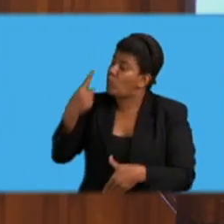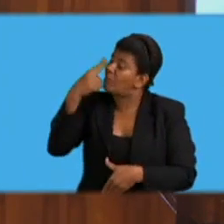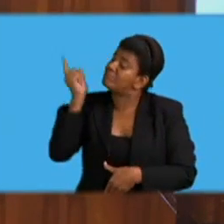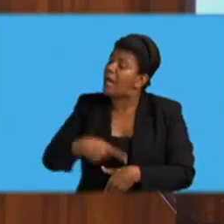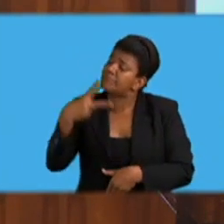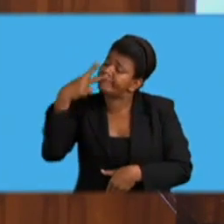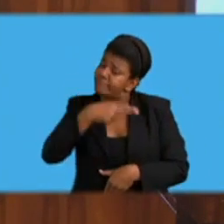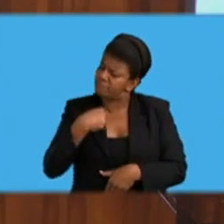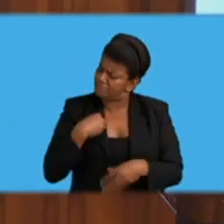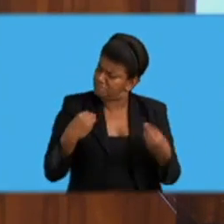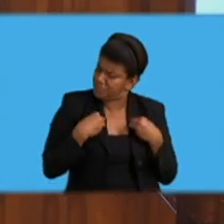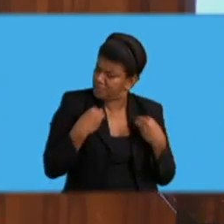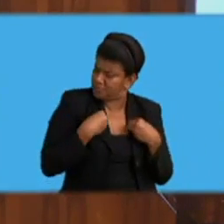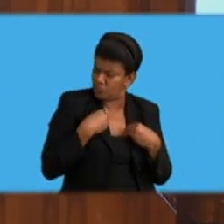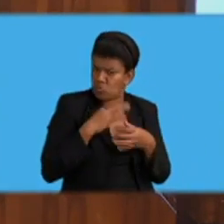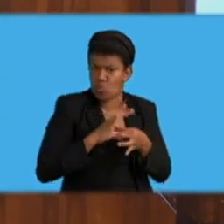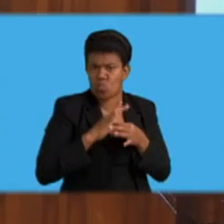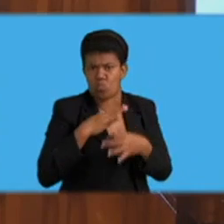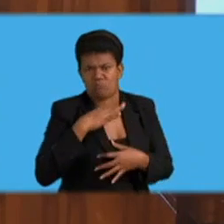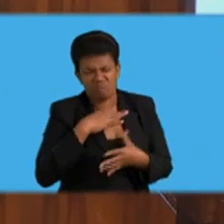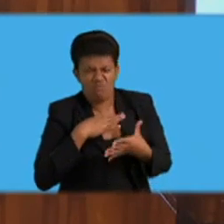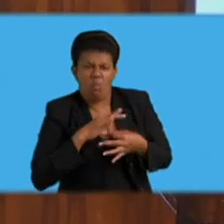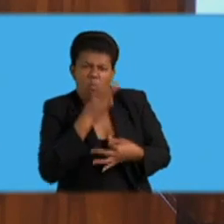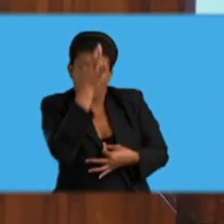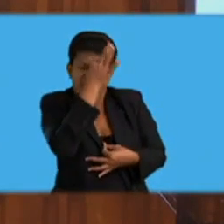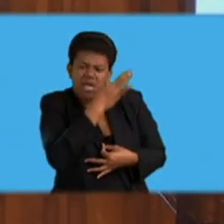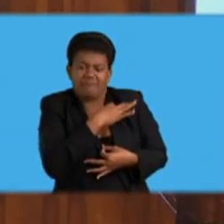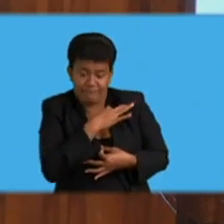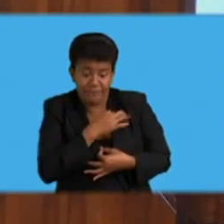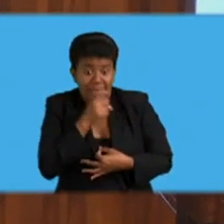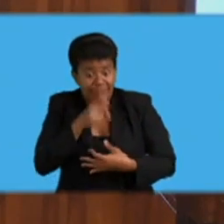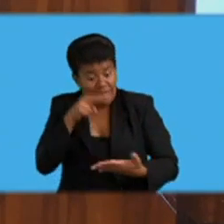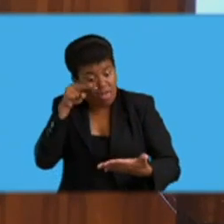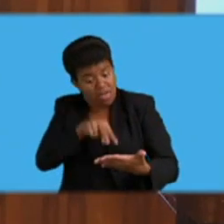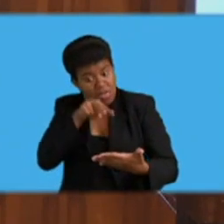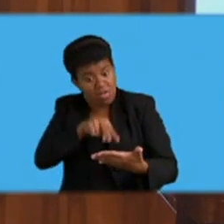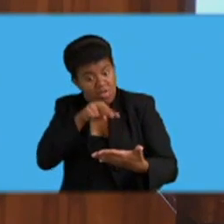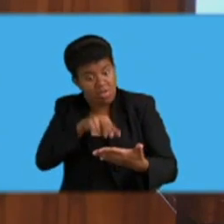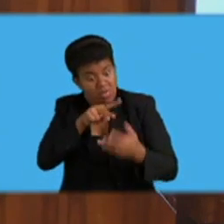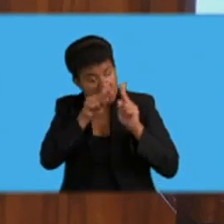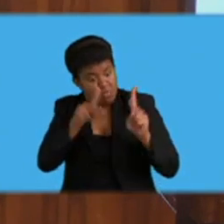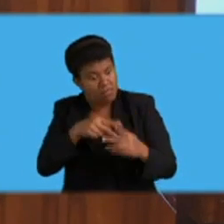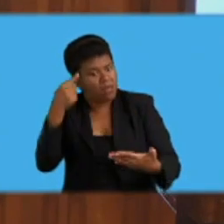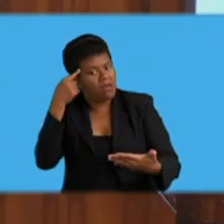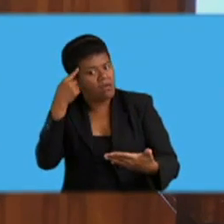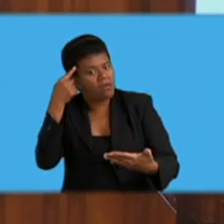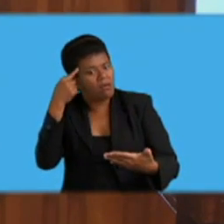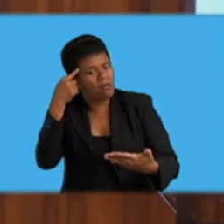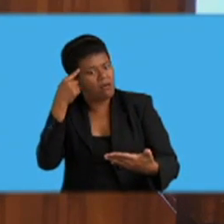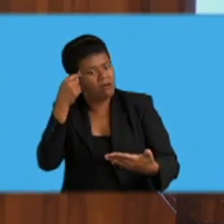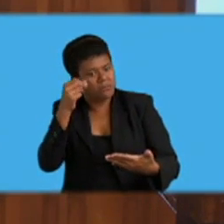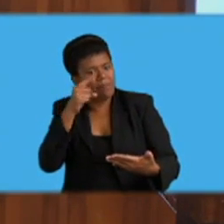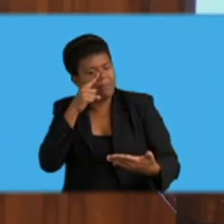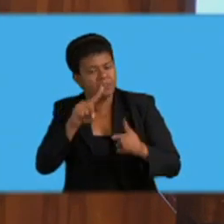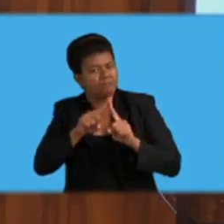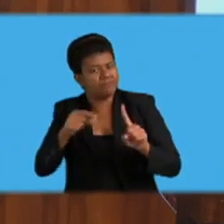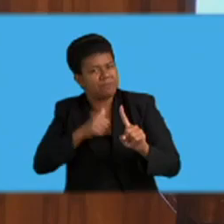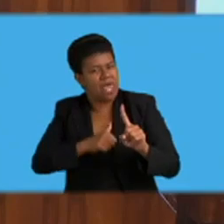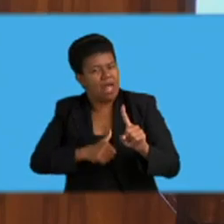The correlation between viewing adult sites and sexual offenses is debatable, but it is